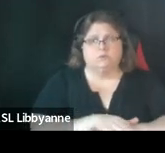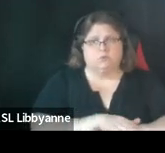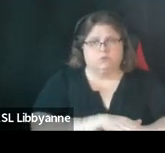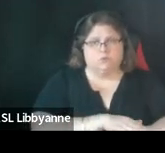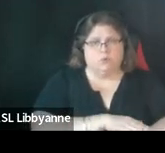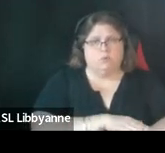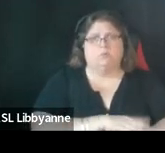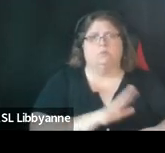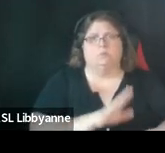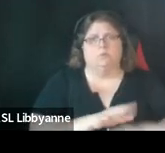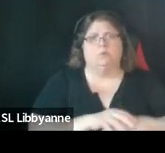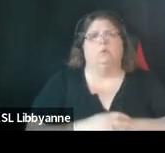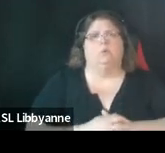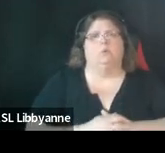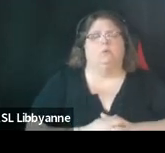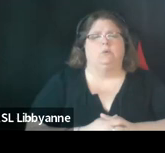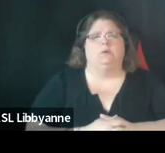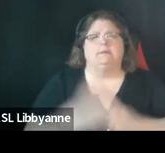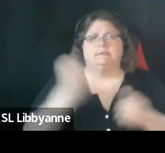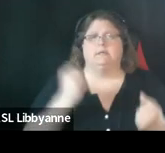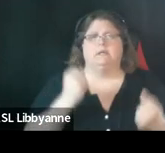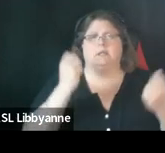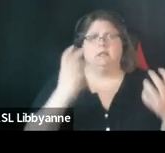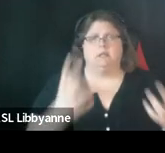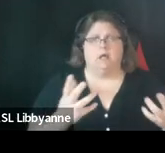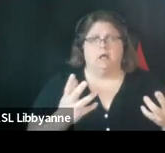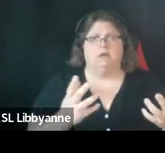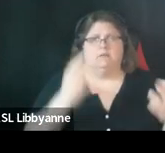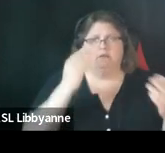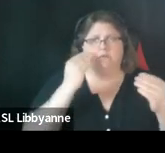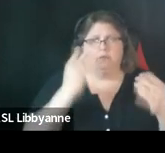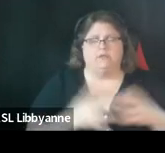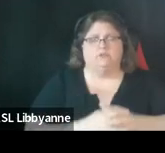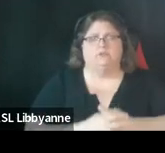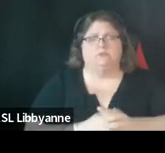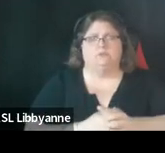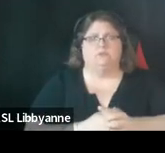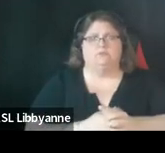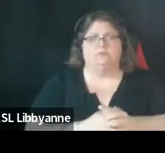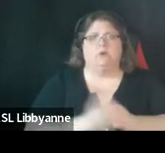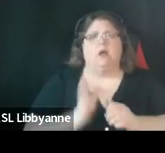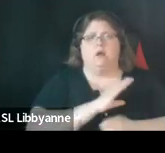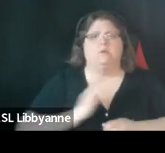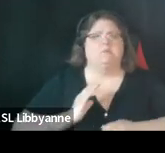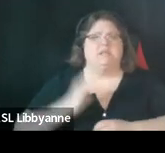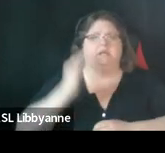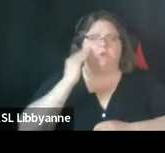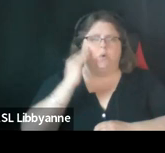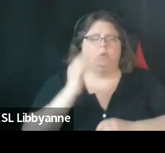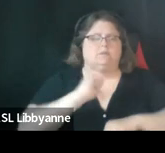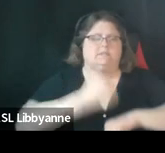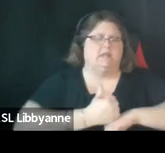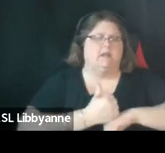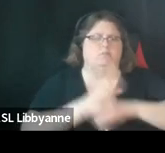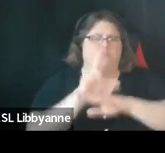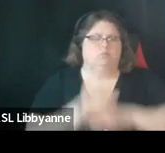mindful but this is a this is a lot of material though i think all of our committee members are are pretty familiar with this setup so